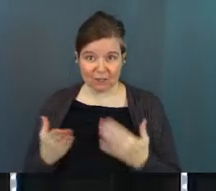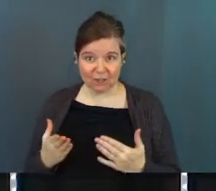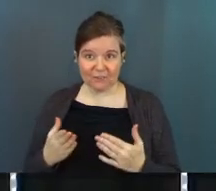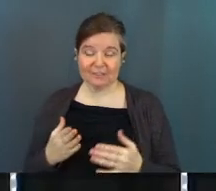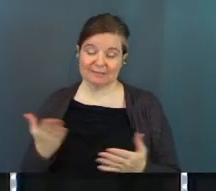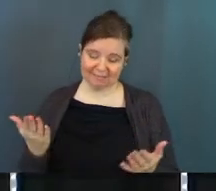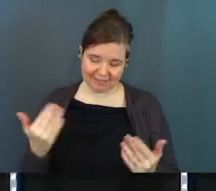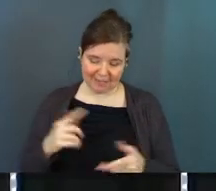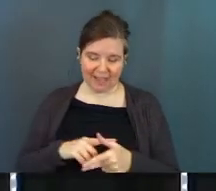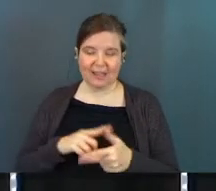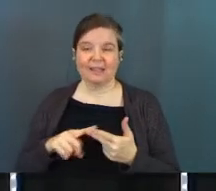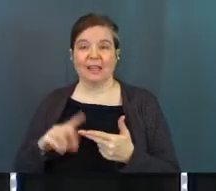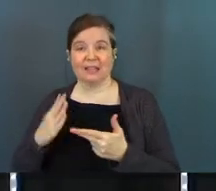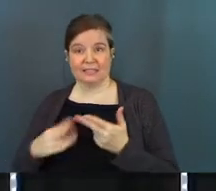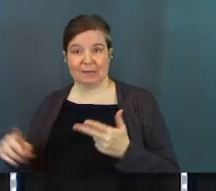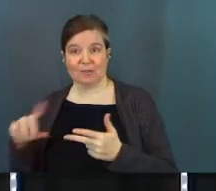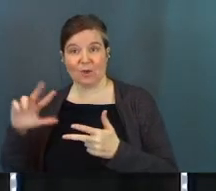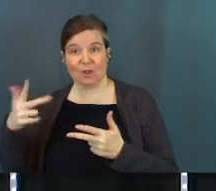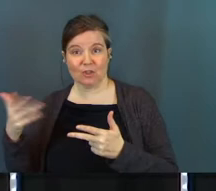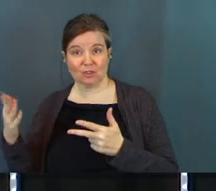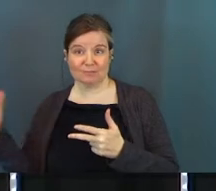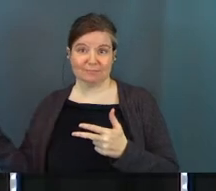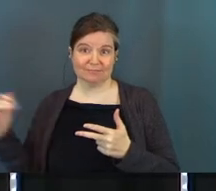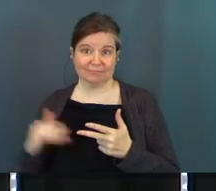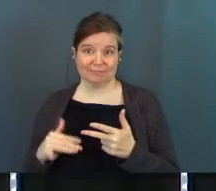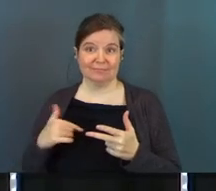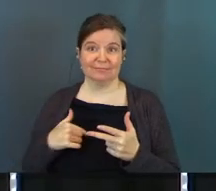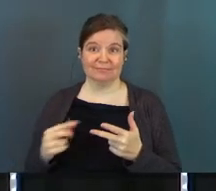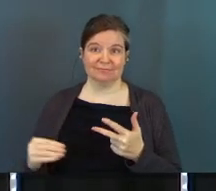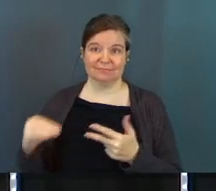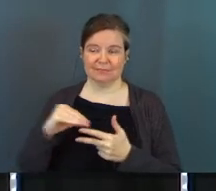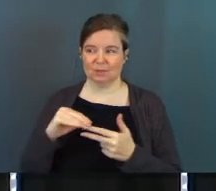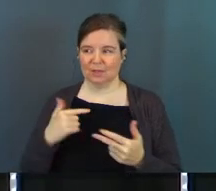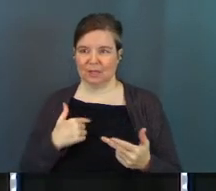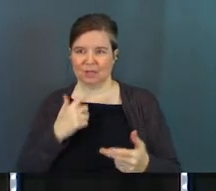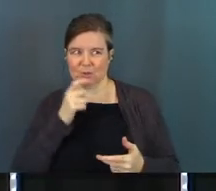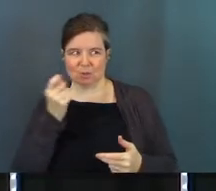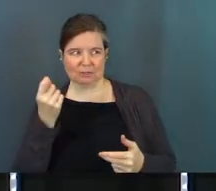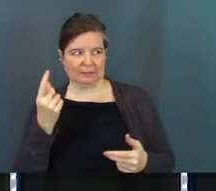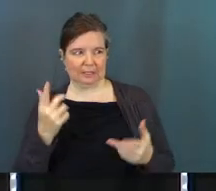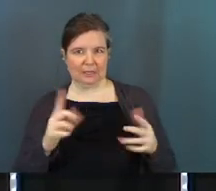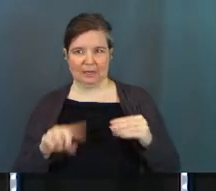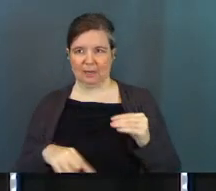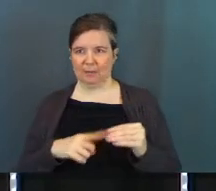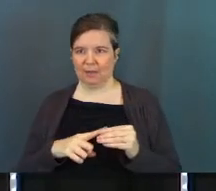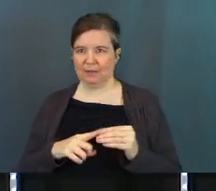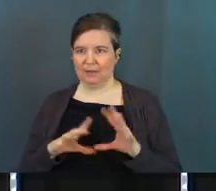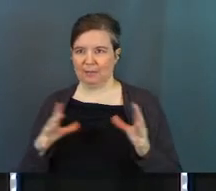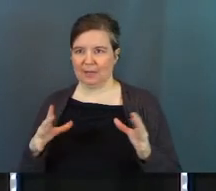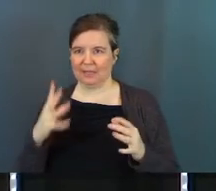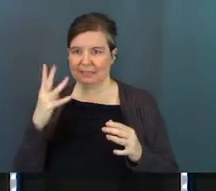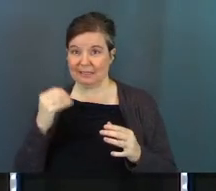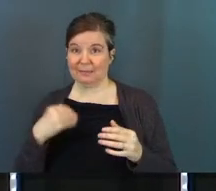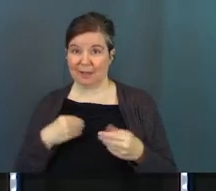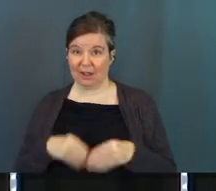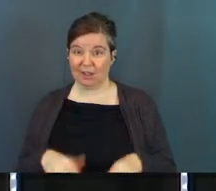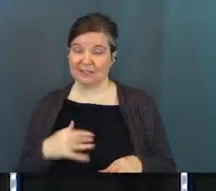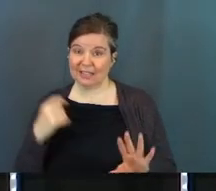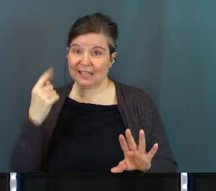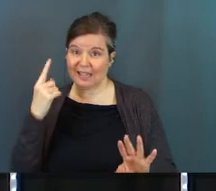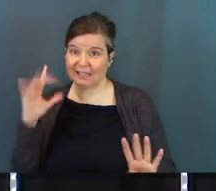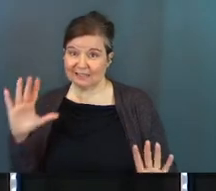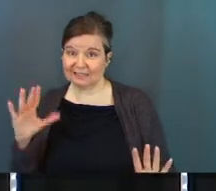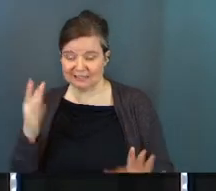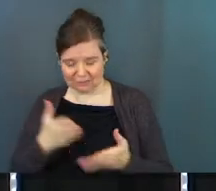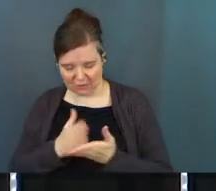Second service, come on. And then some of you guys are our third service crowd. Which if you're a third service, you're probably like, you don't understand about the amount of sleep I lost. I get it,